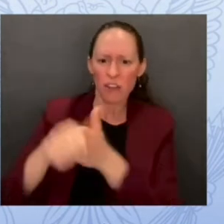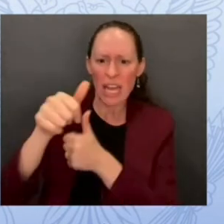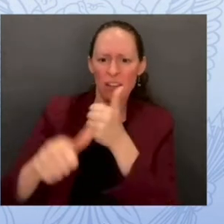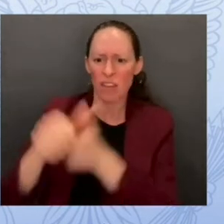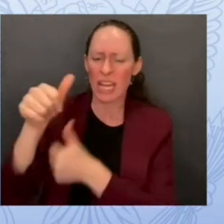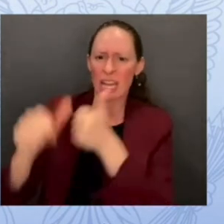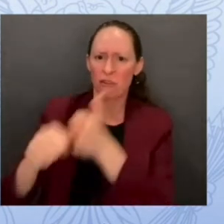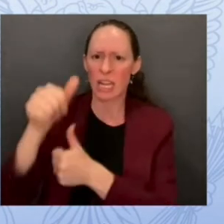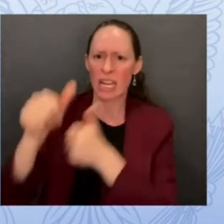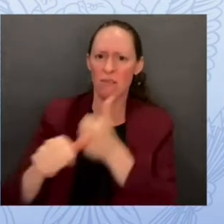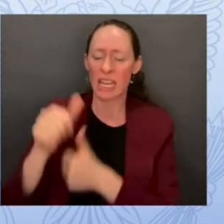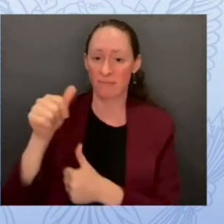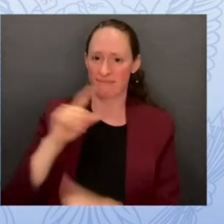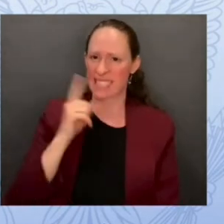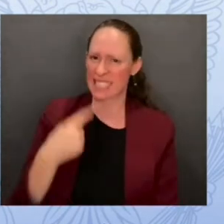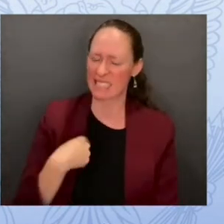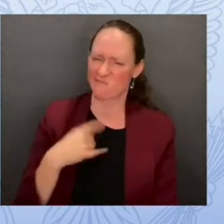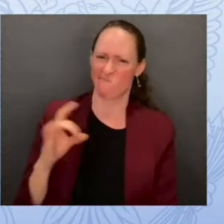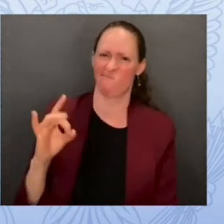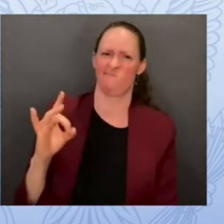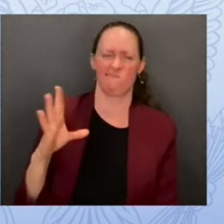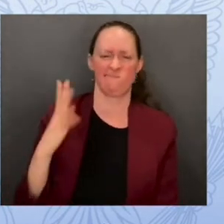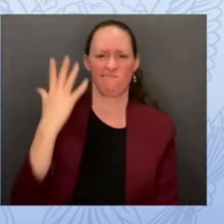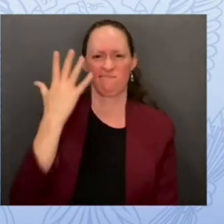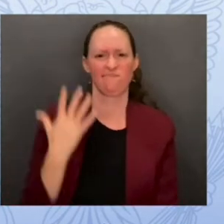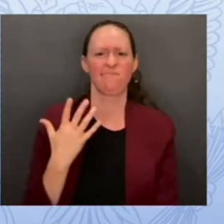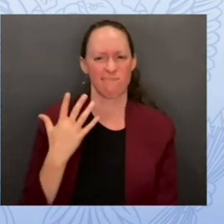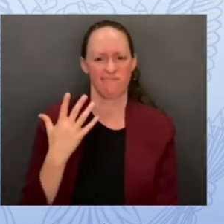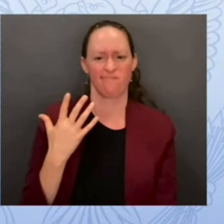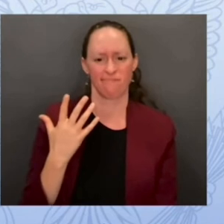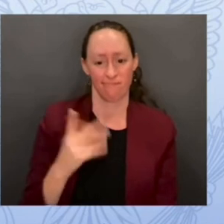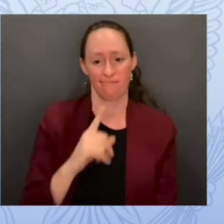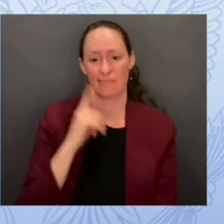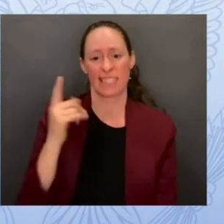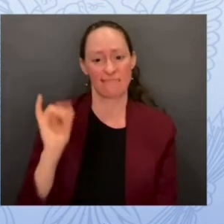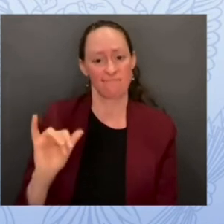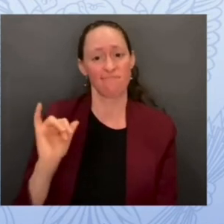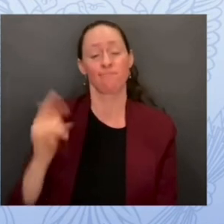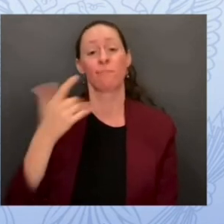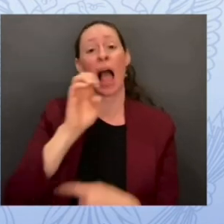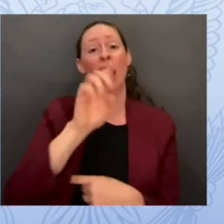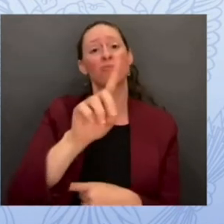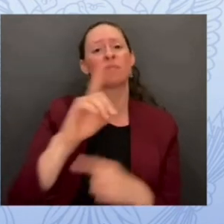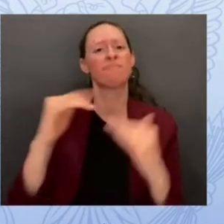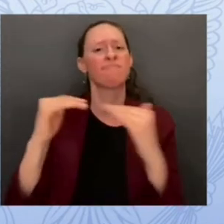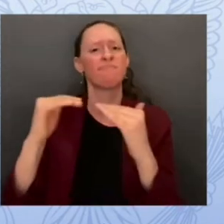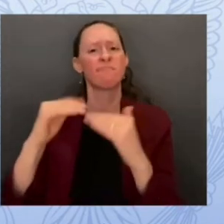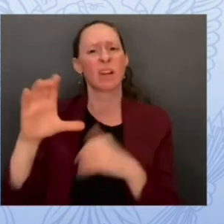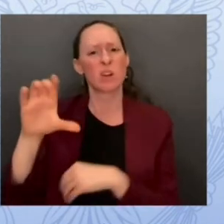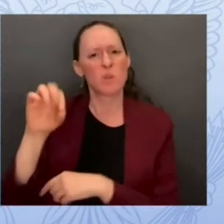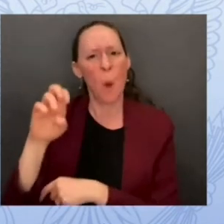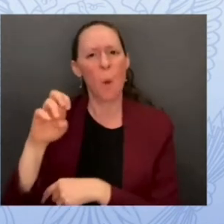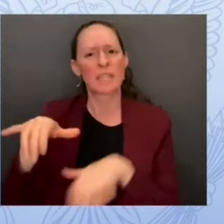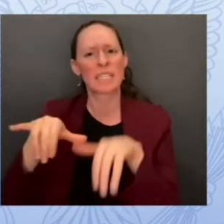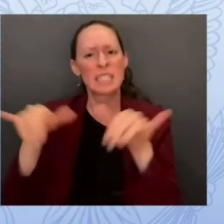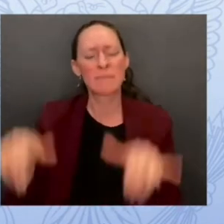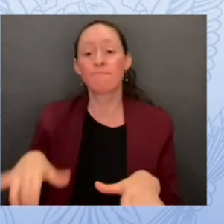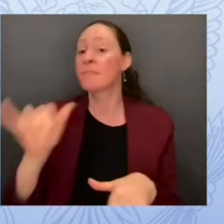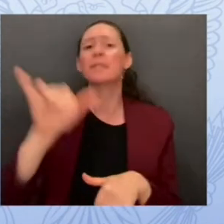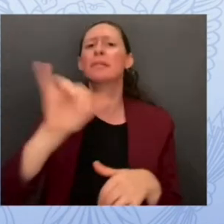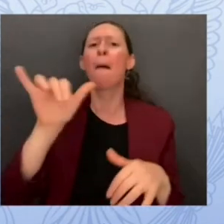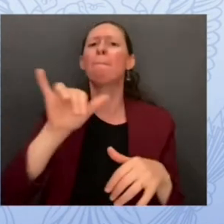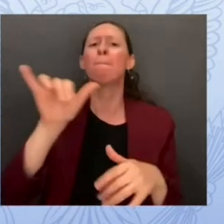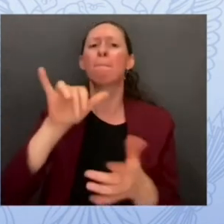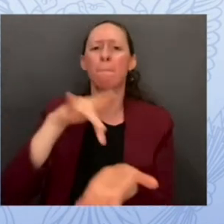education ecosystem, like critical care units in hospitals, should be sacrosanct, free from cyber